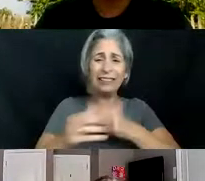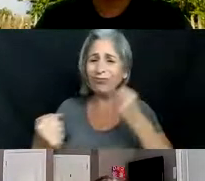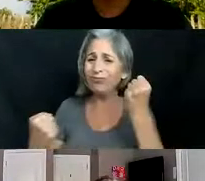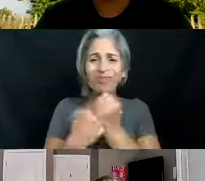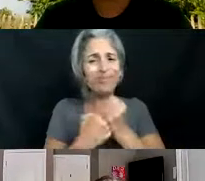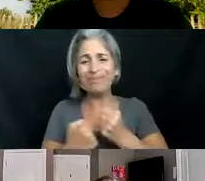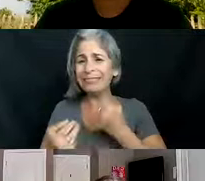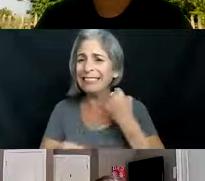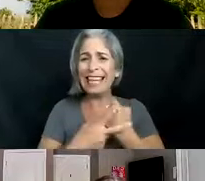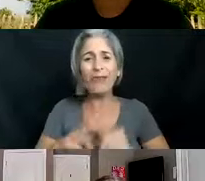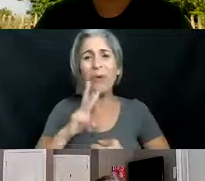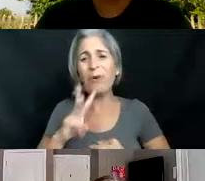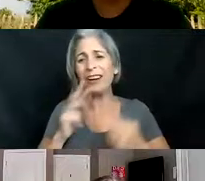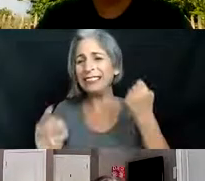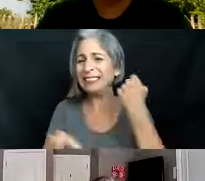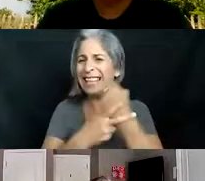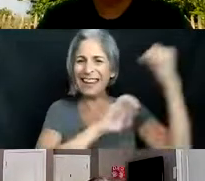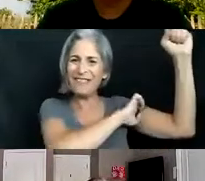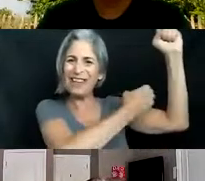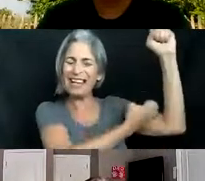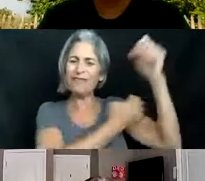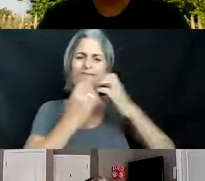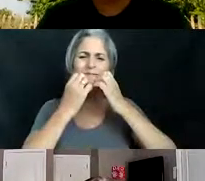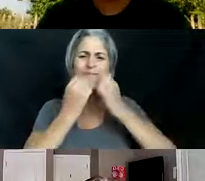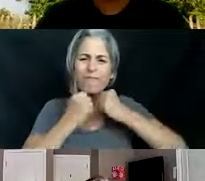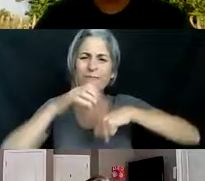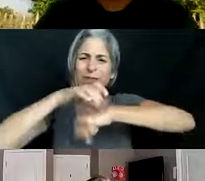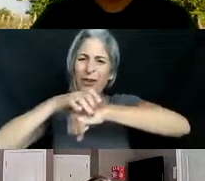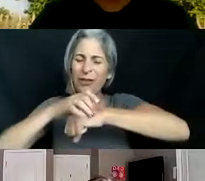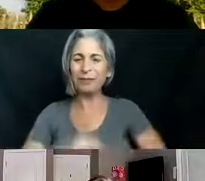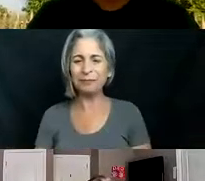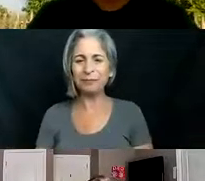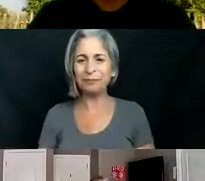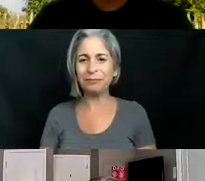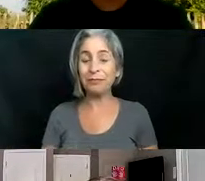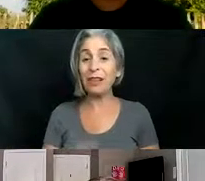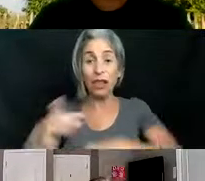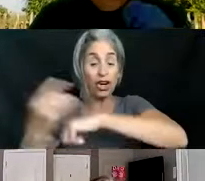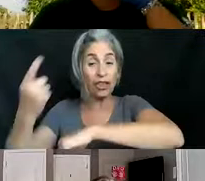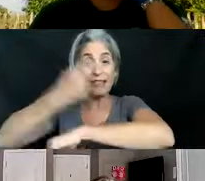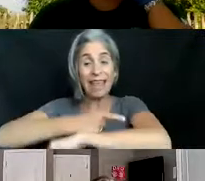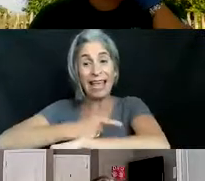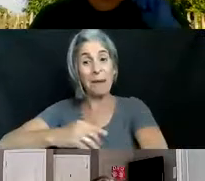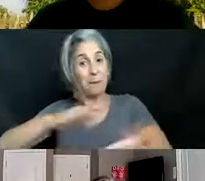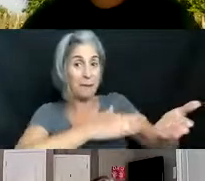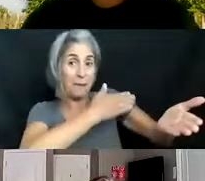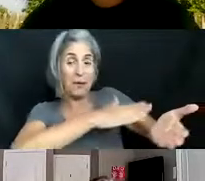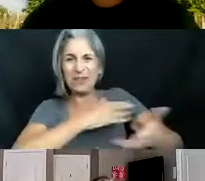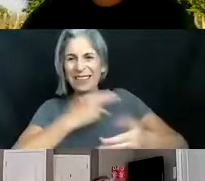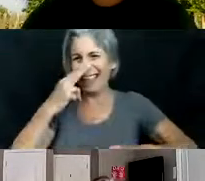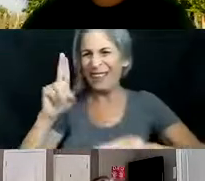how much boynton beach cares about the earth there's more on here too there's an earth day playlist that's a lot of fun